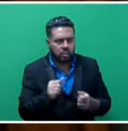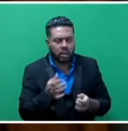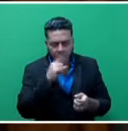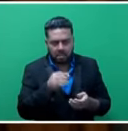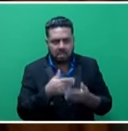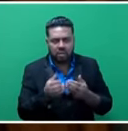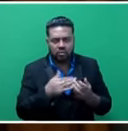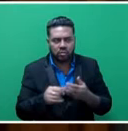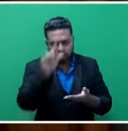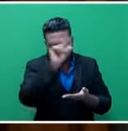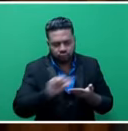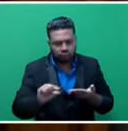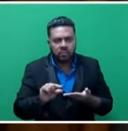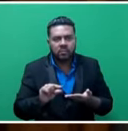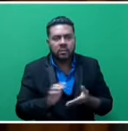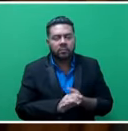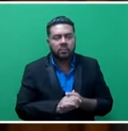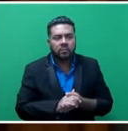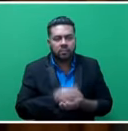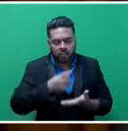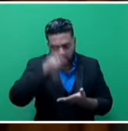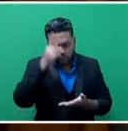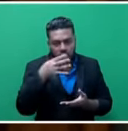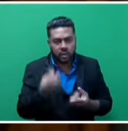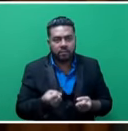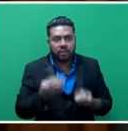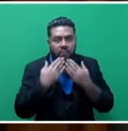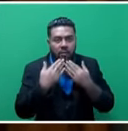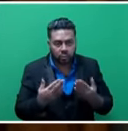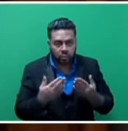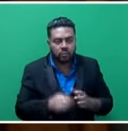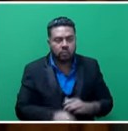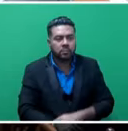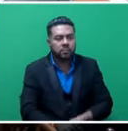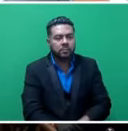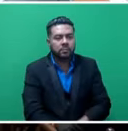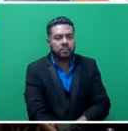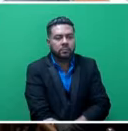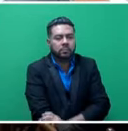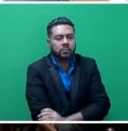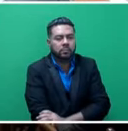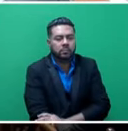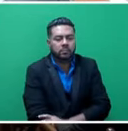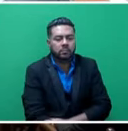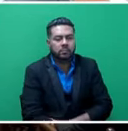the funds that the Ministry of Education gets. Thank you. I thank the Honourable Minister. I now give the floor.